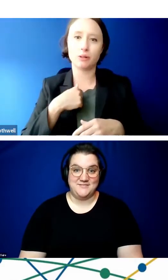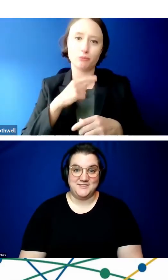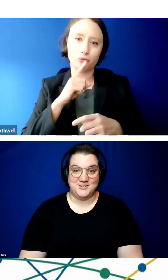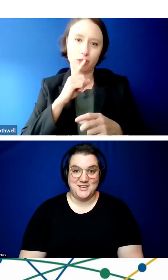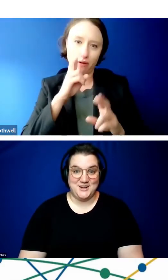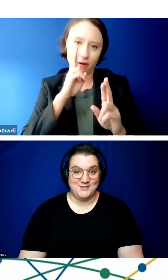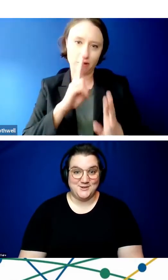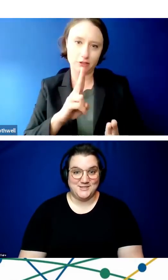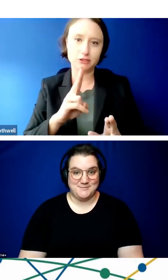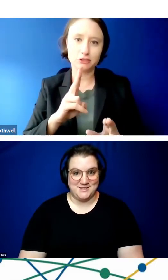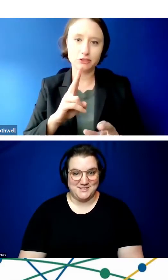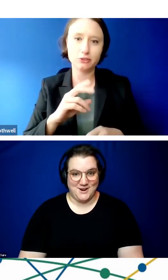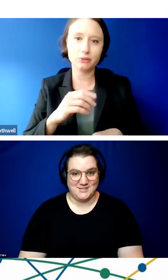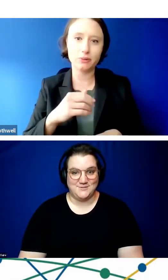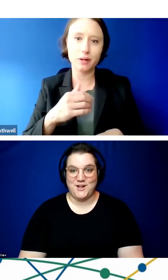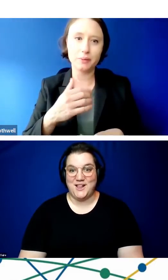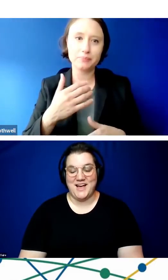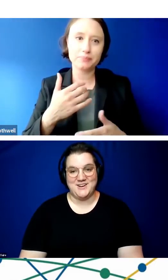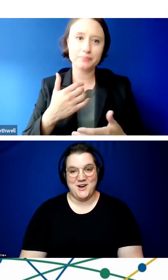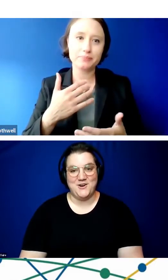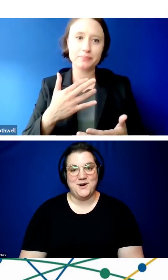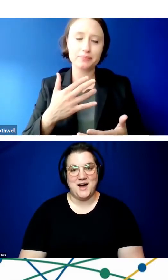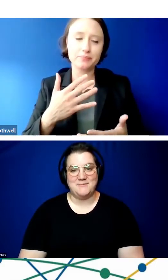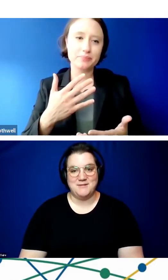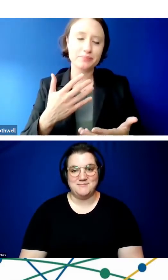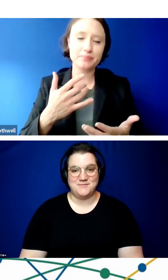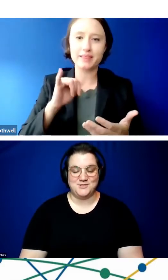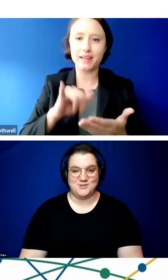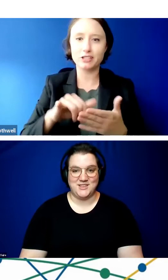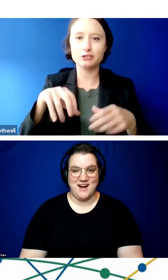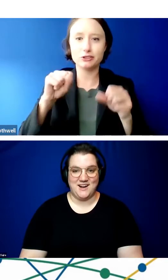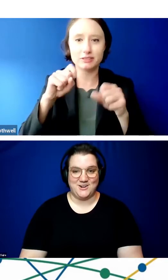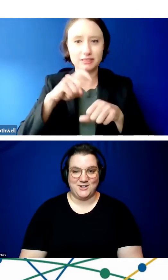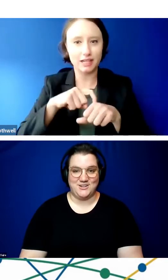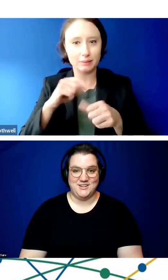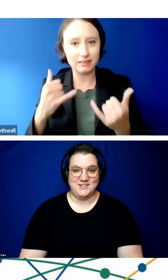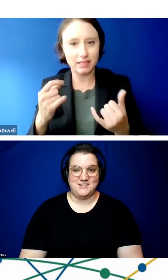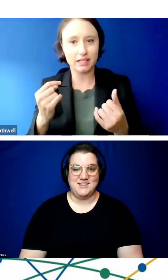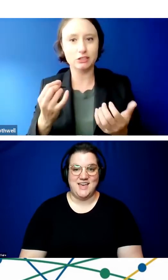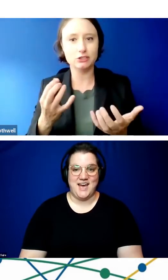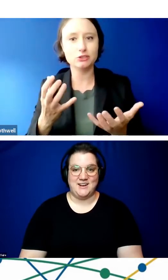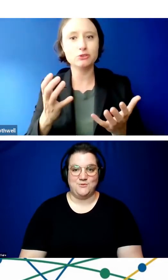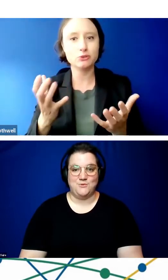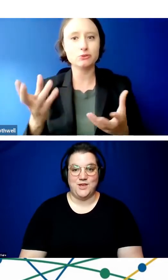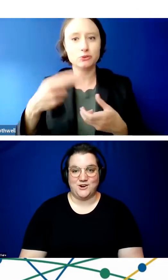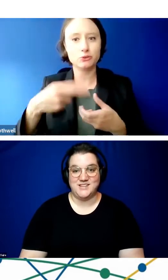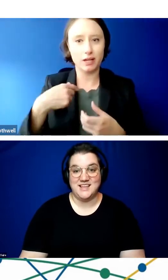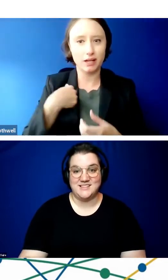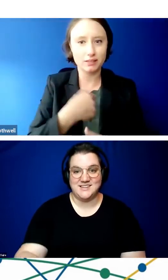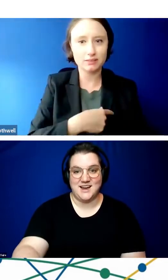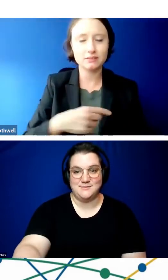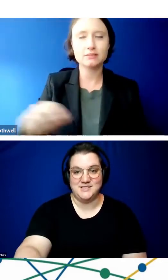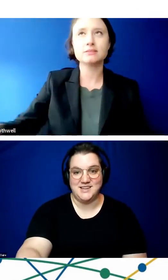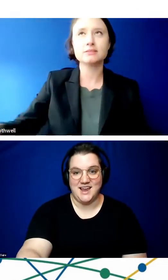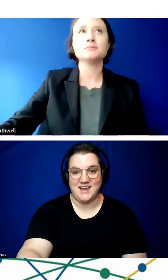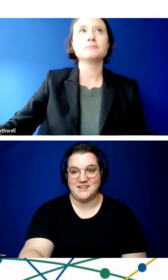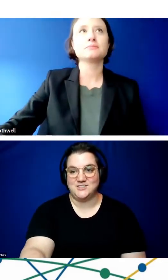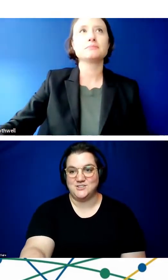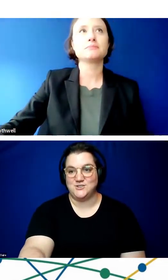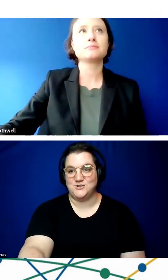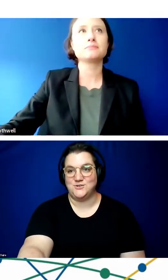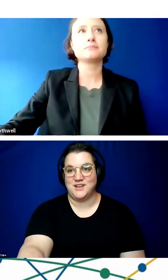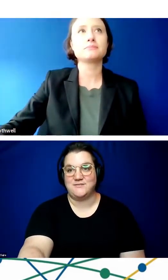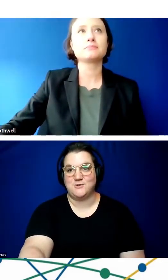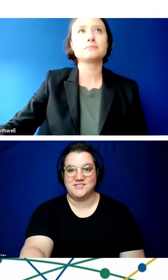the fiscal year, so it's a bit stressful. I know. I'm certainly honored that we are taking the time today